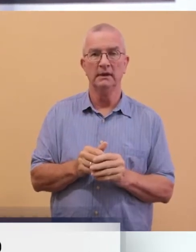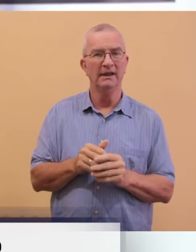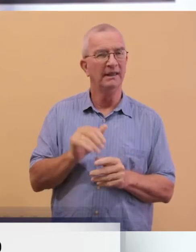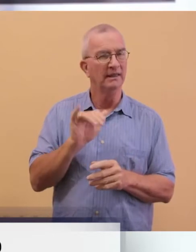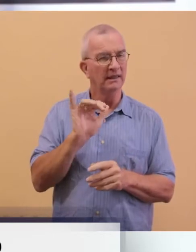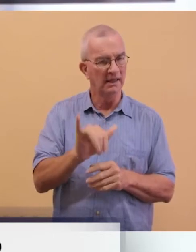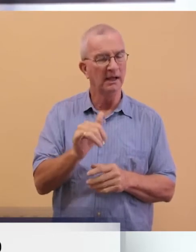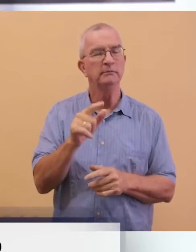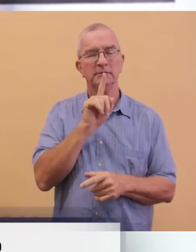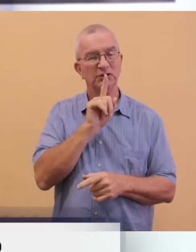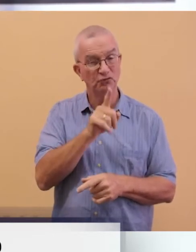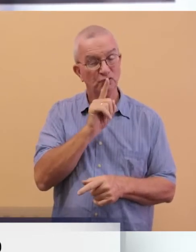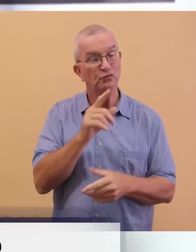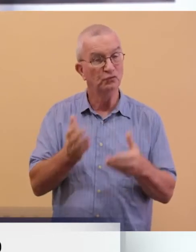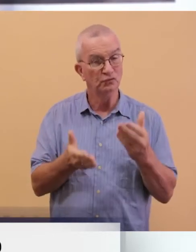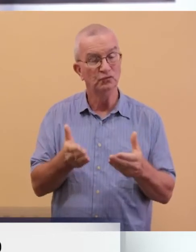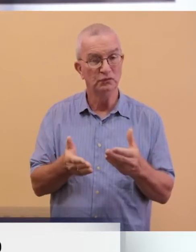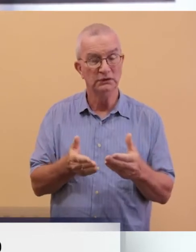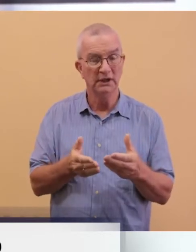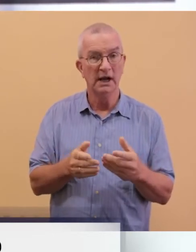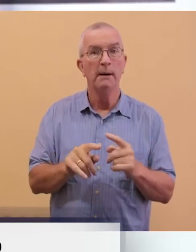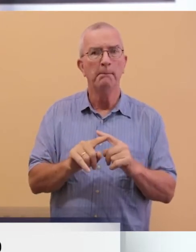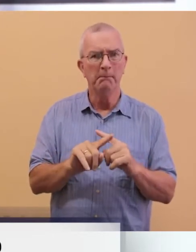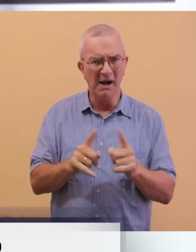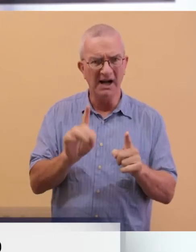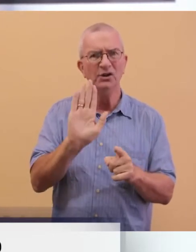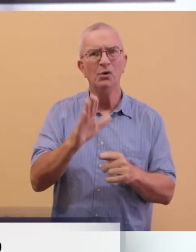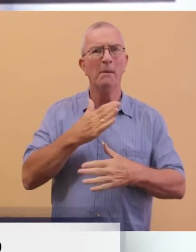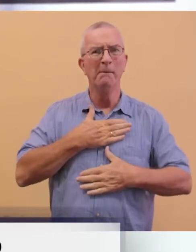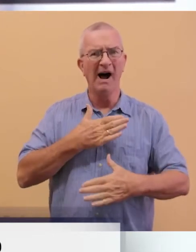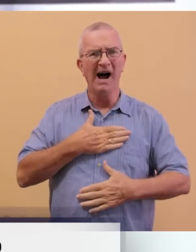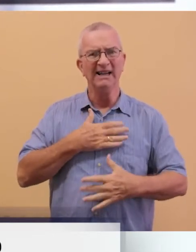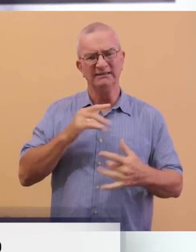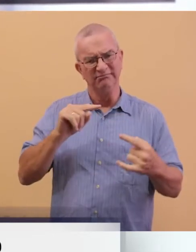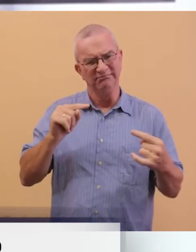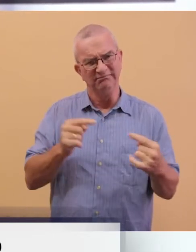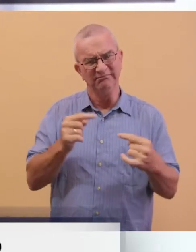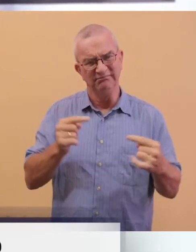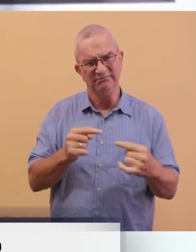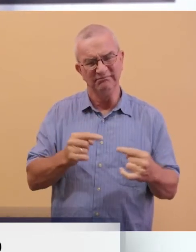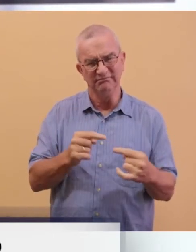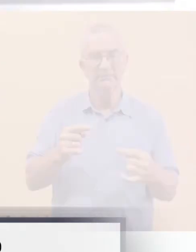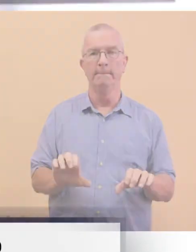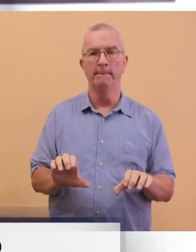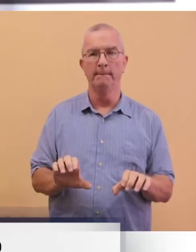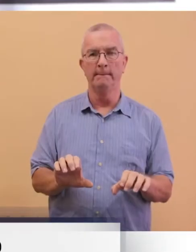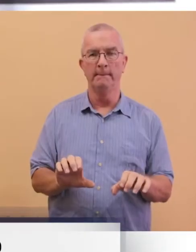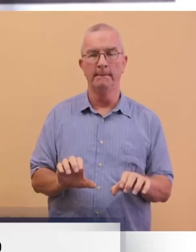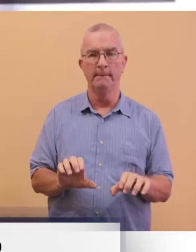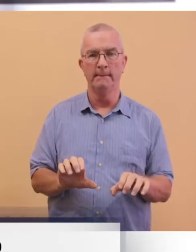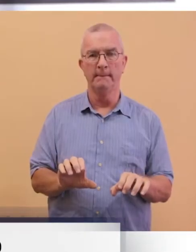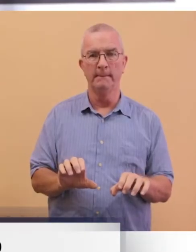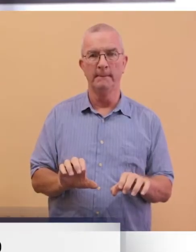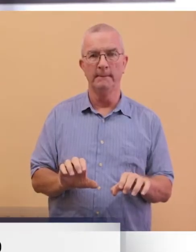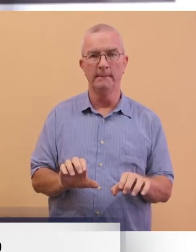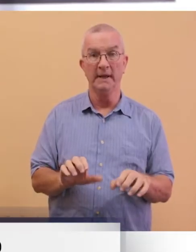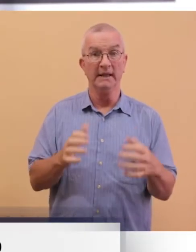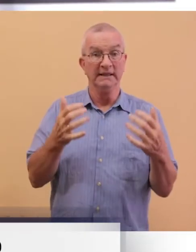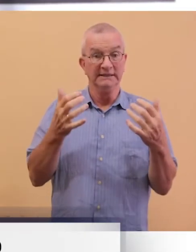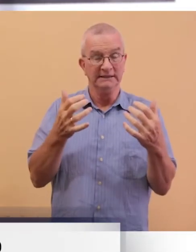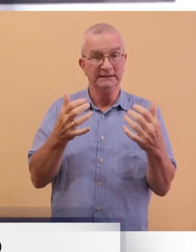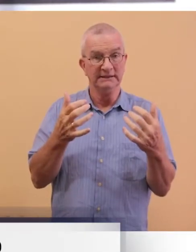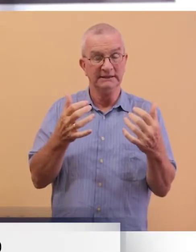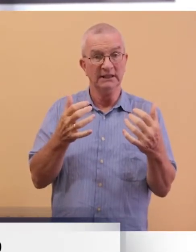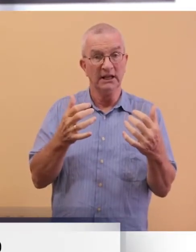may be so, but remember the trauma that your body undergoes when COVID-19 strikes. In this same vein,